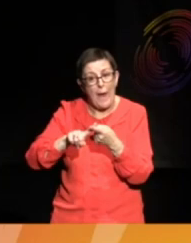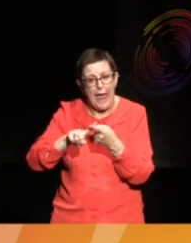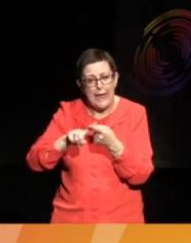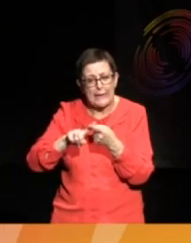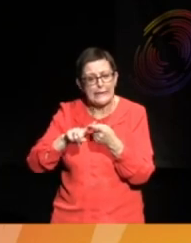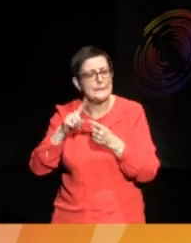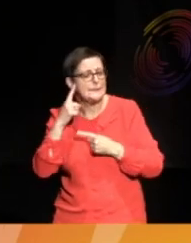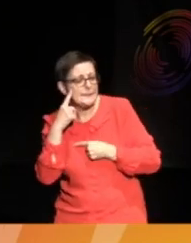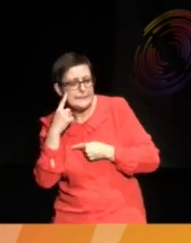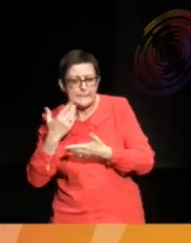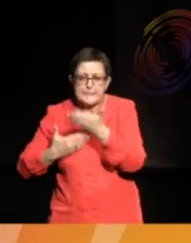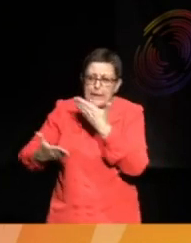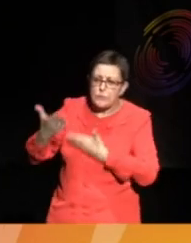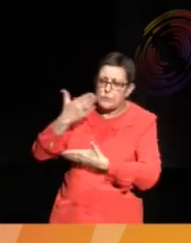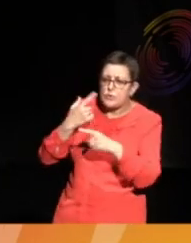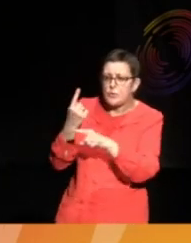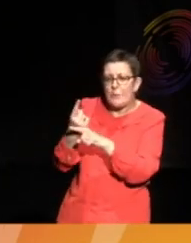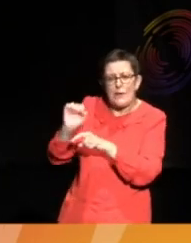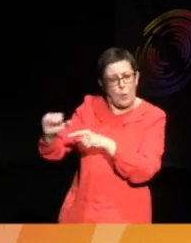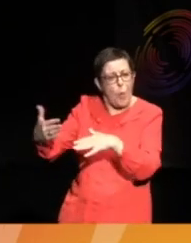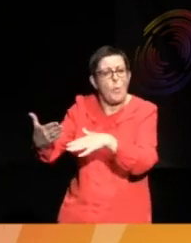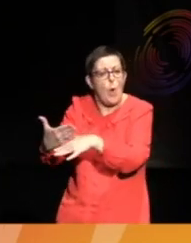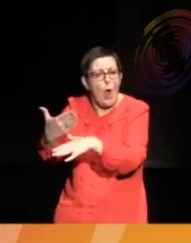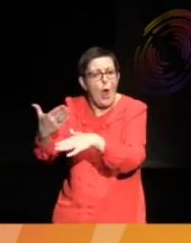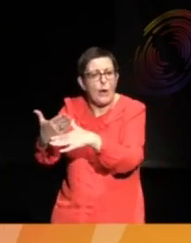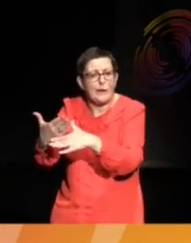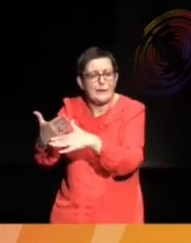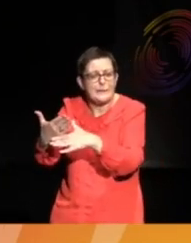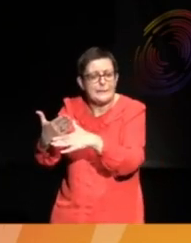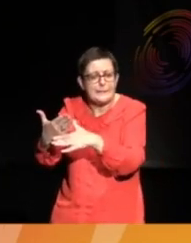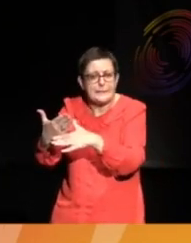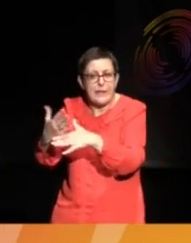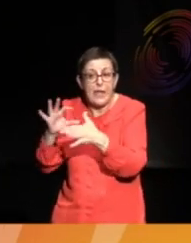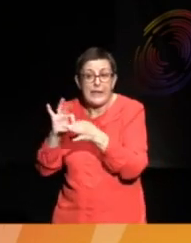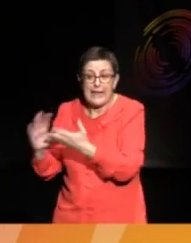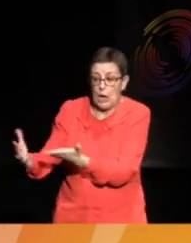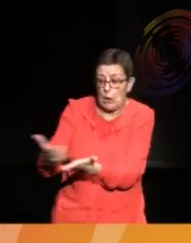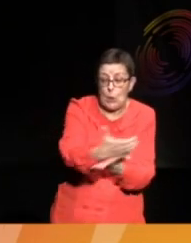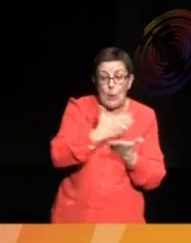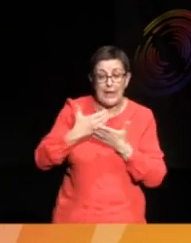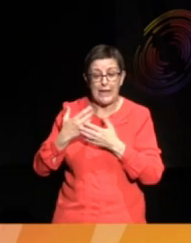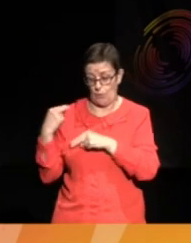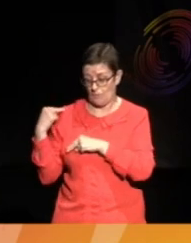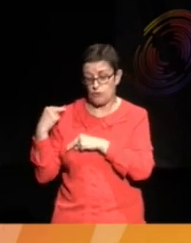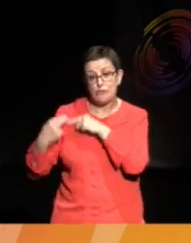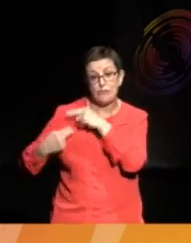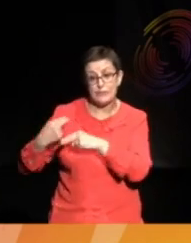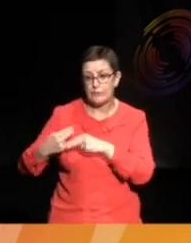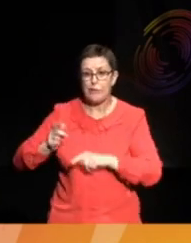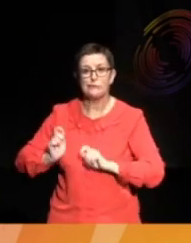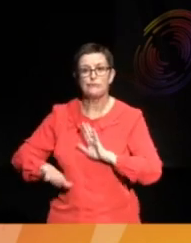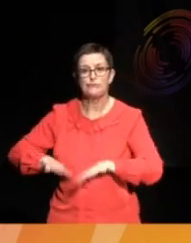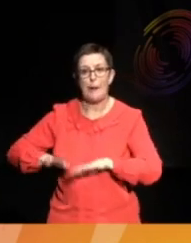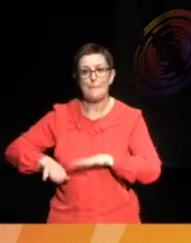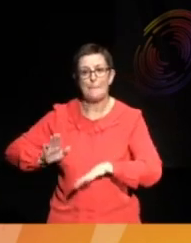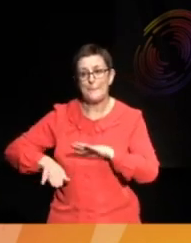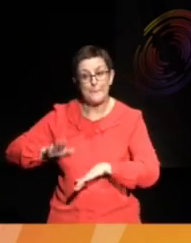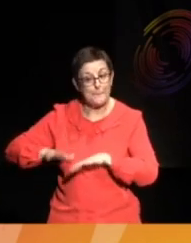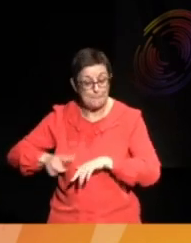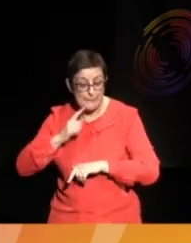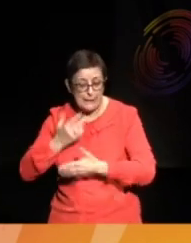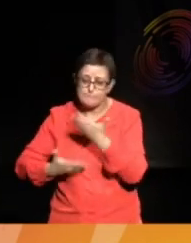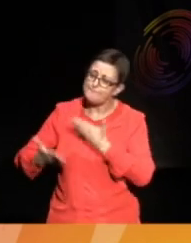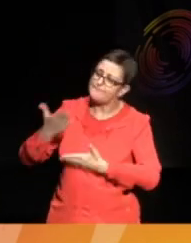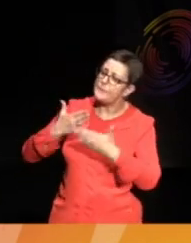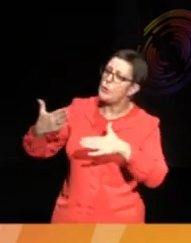thinking particularly about the work you've done with that collection of traditional drums. Can you just tell us a bit about the work you've been